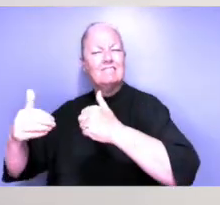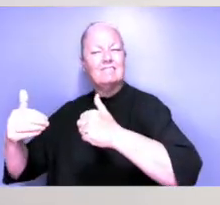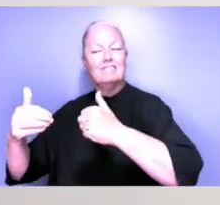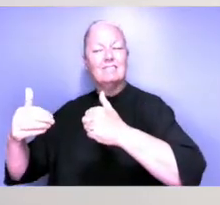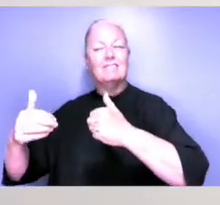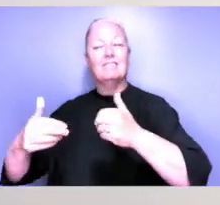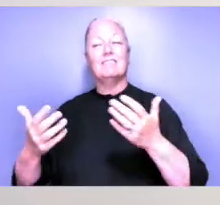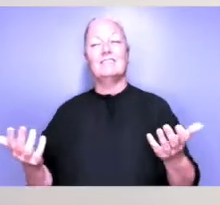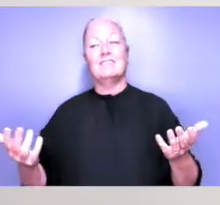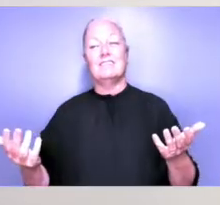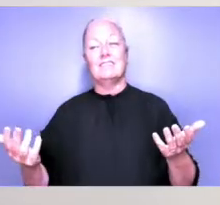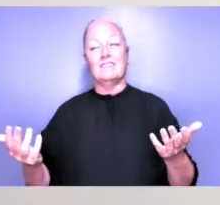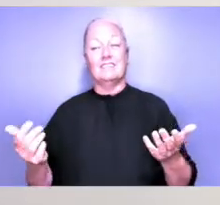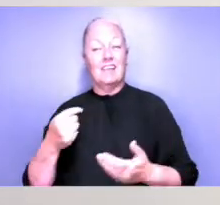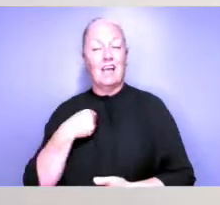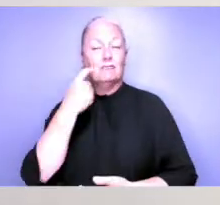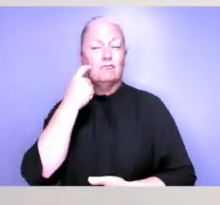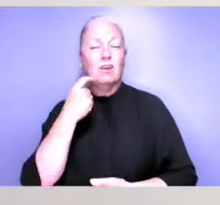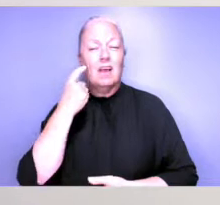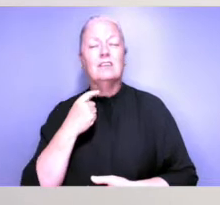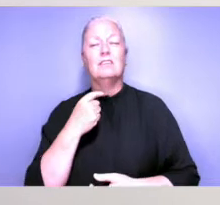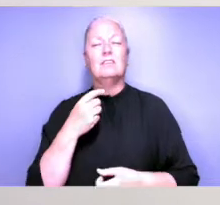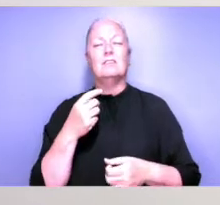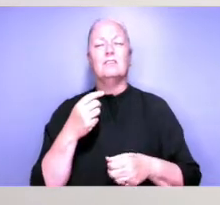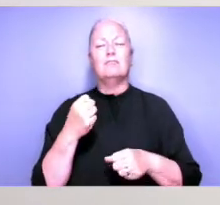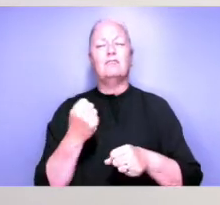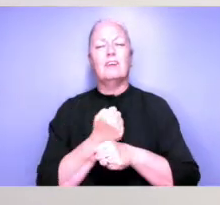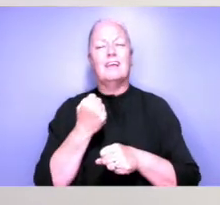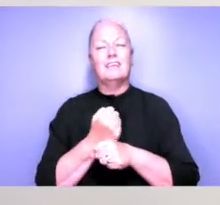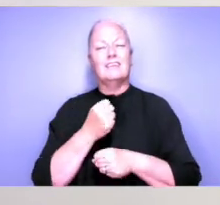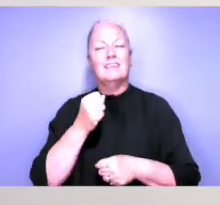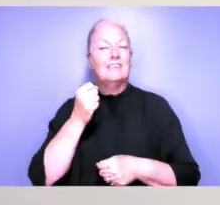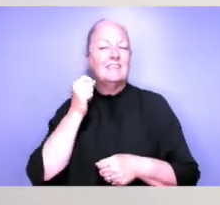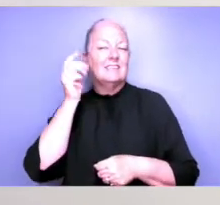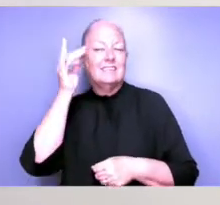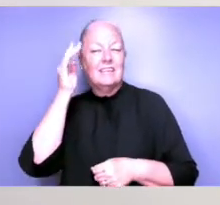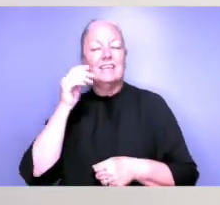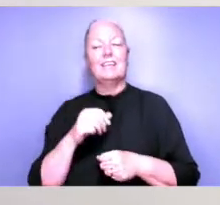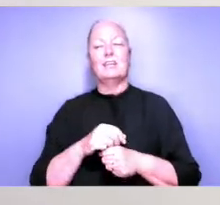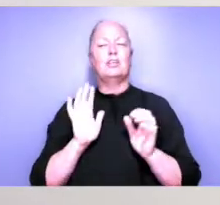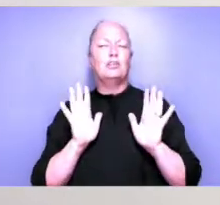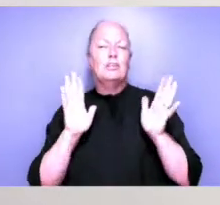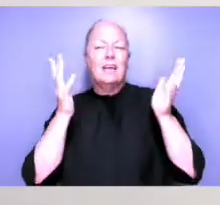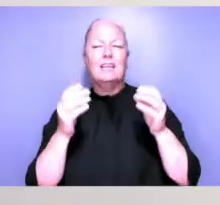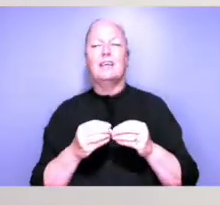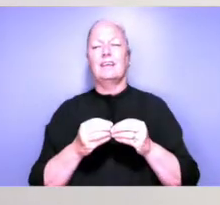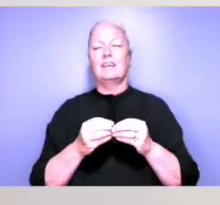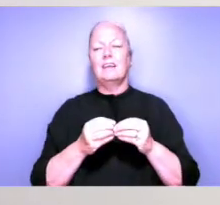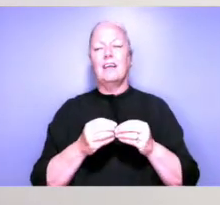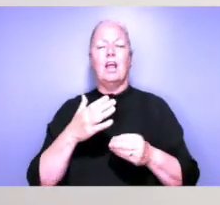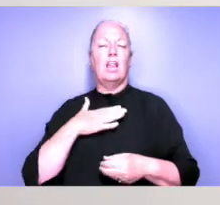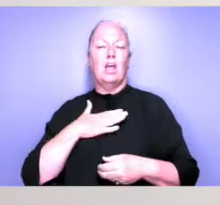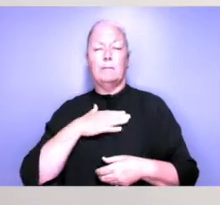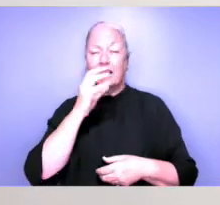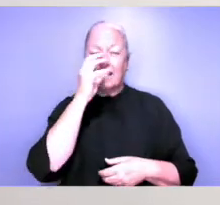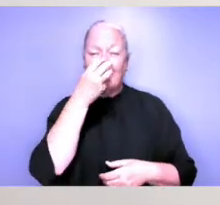it's what I attempt professionally by creating a very silly, shiny, I like to hope quite likable clown character